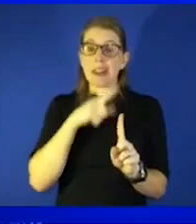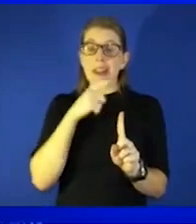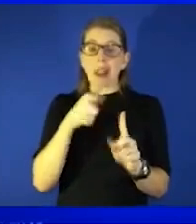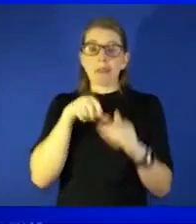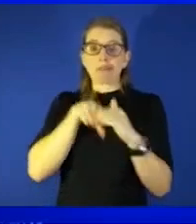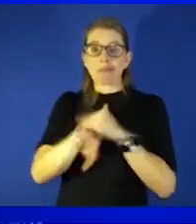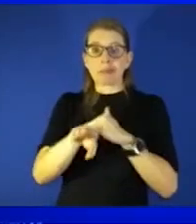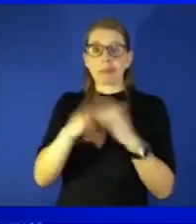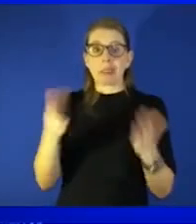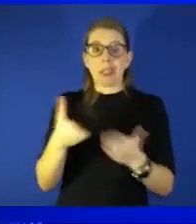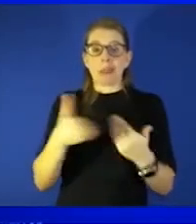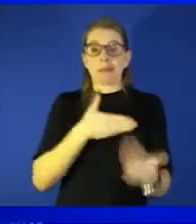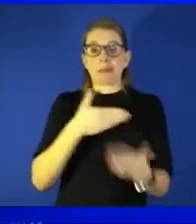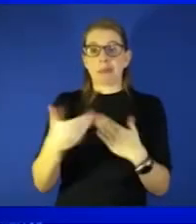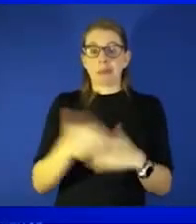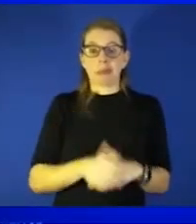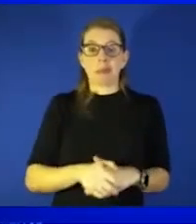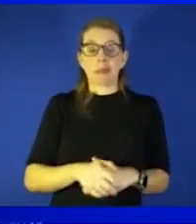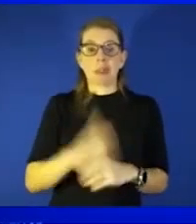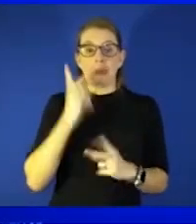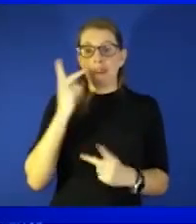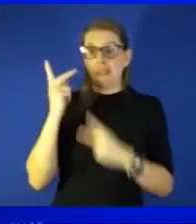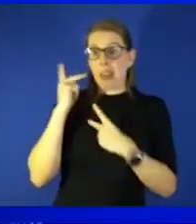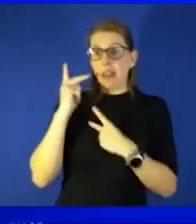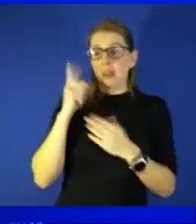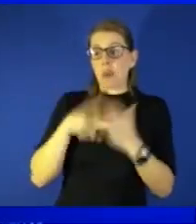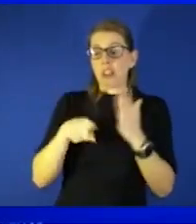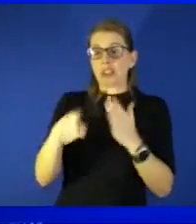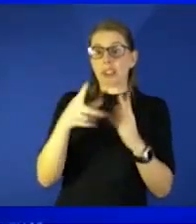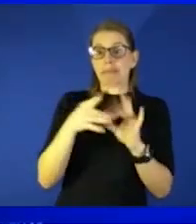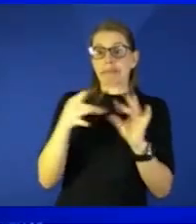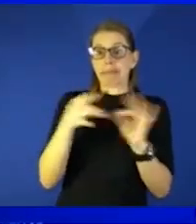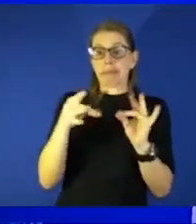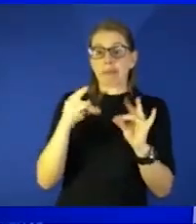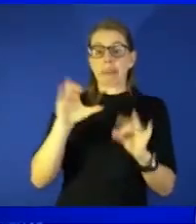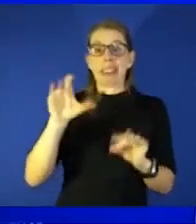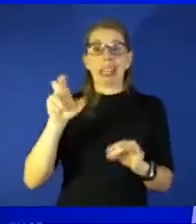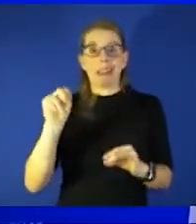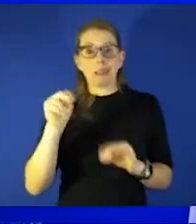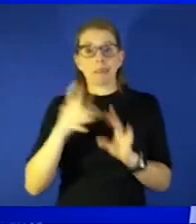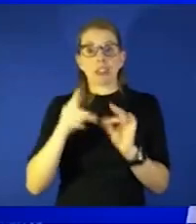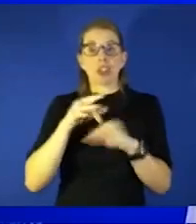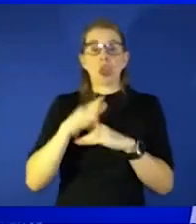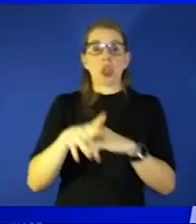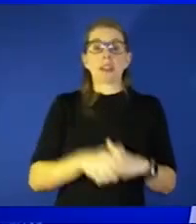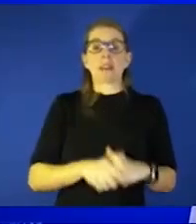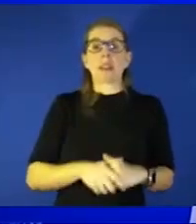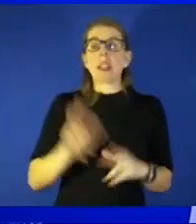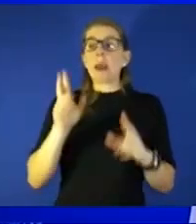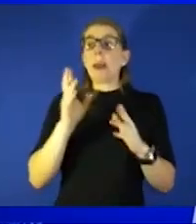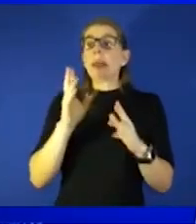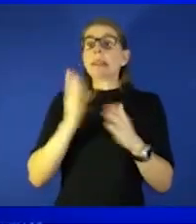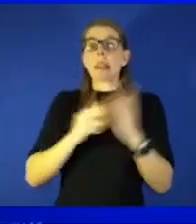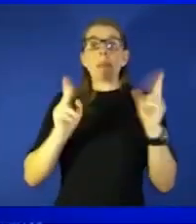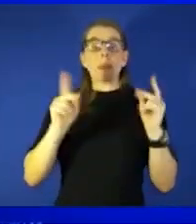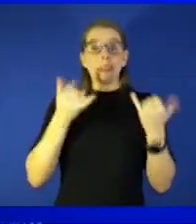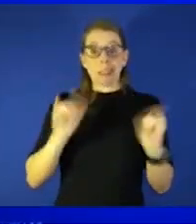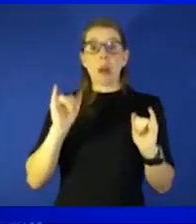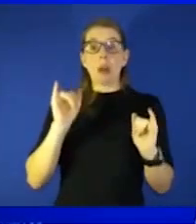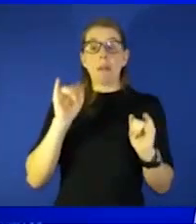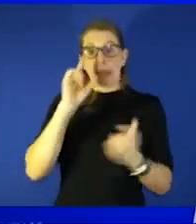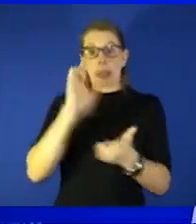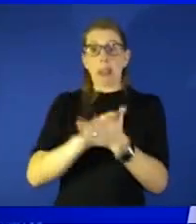reflect back on one thing that kaylee had said early about there are still people who believe this is hoax there is a uh a very loud